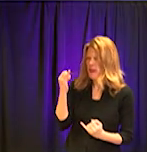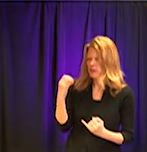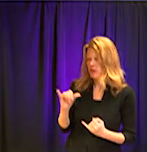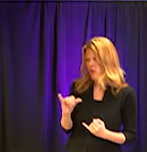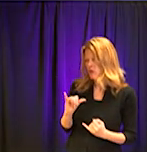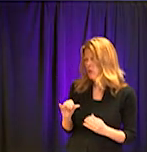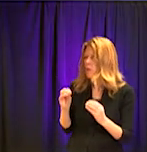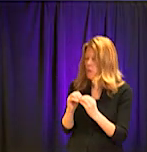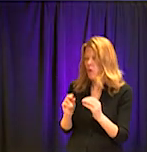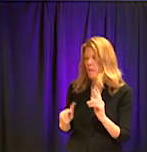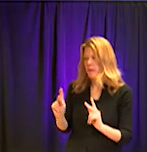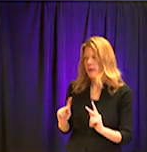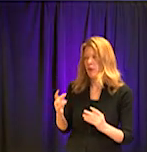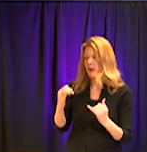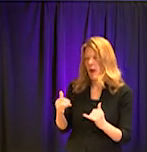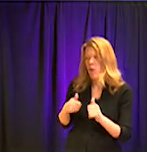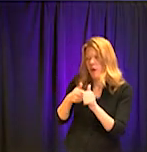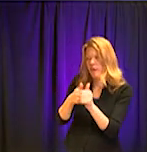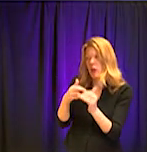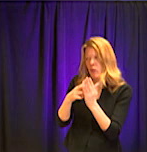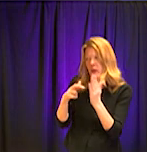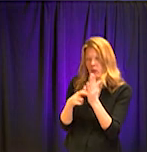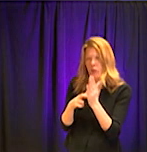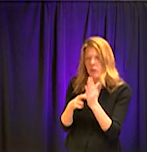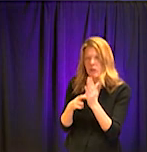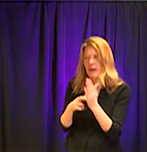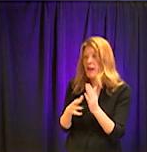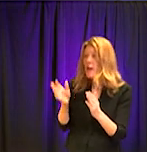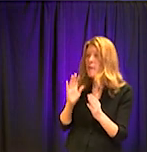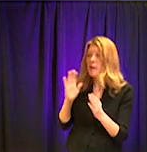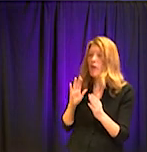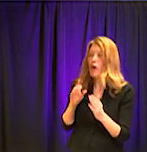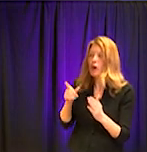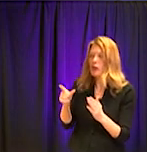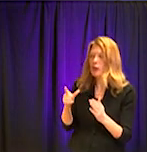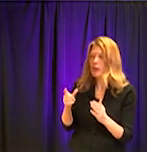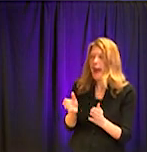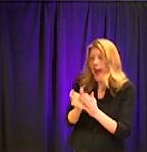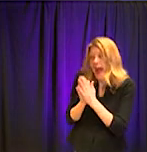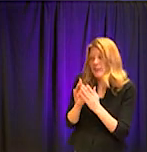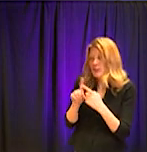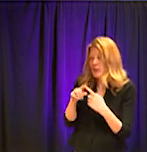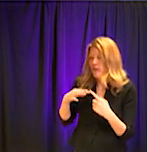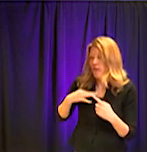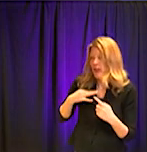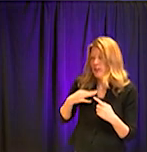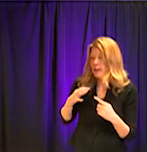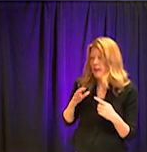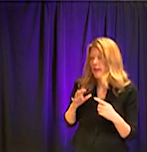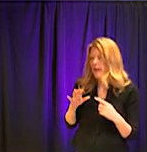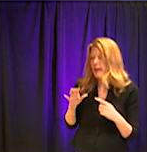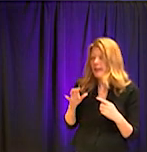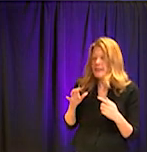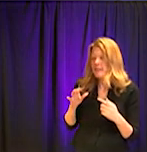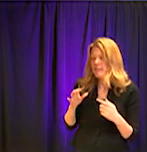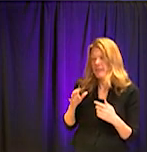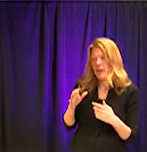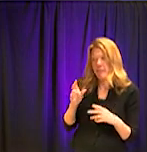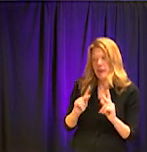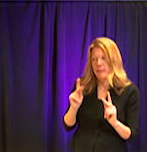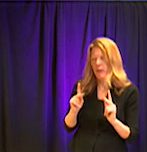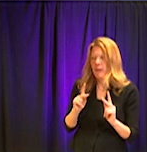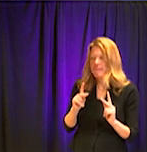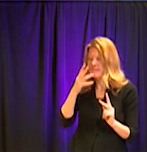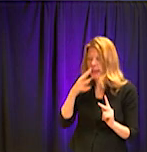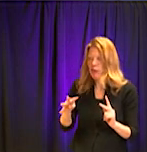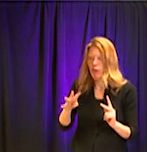with the ask to volunteer to stay in, to volunteer to close their businesses as they see